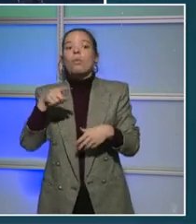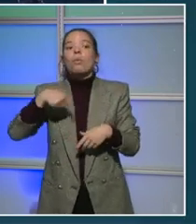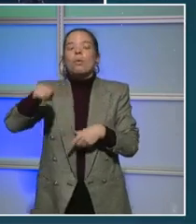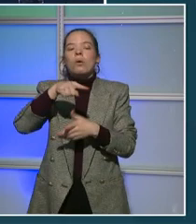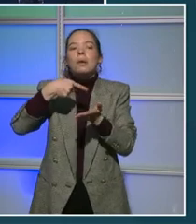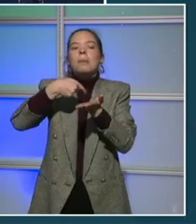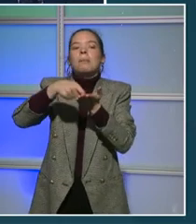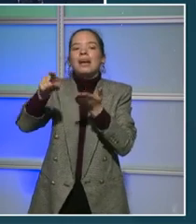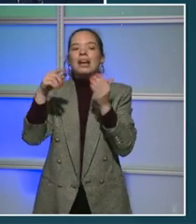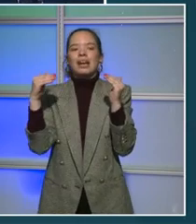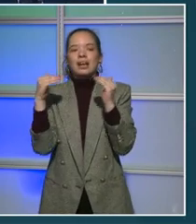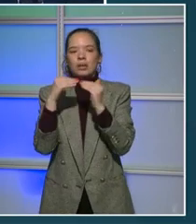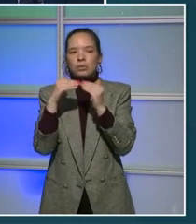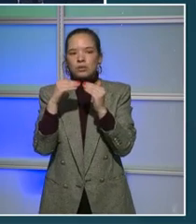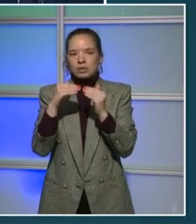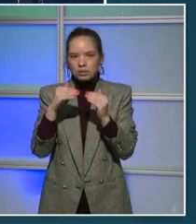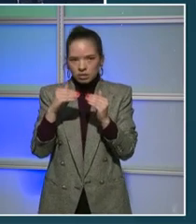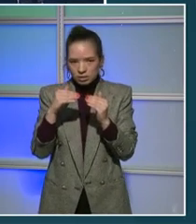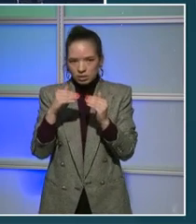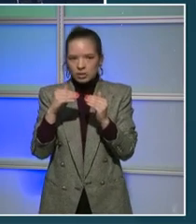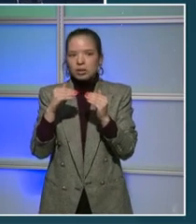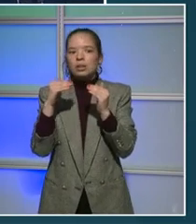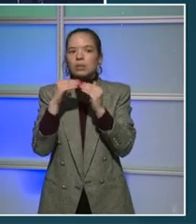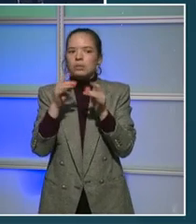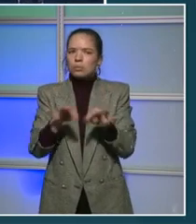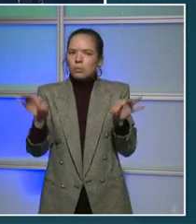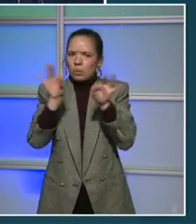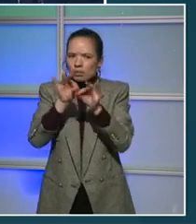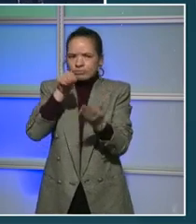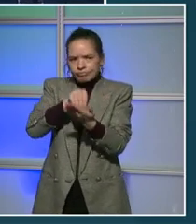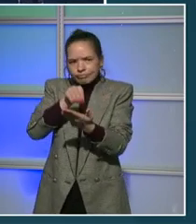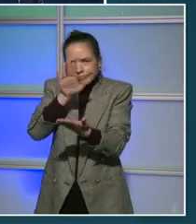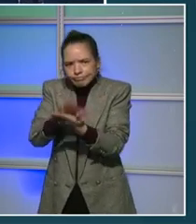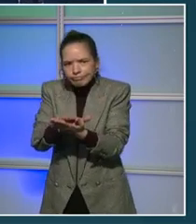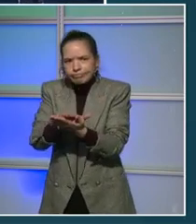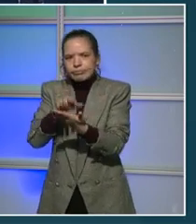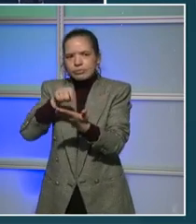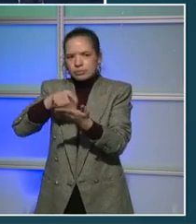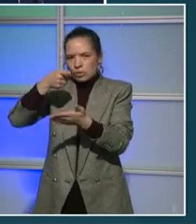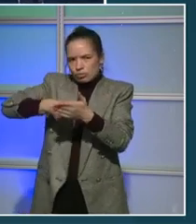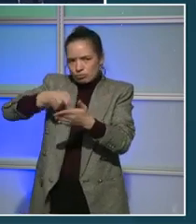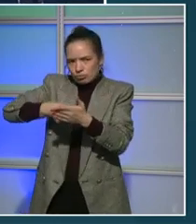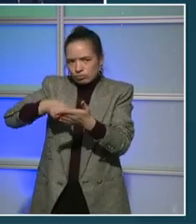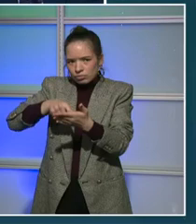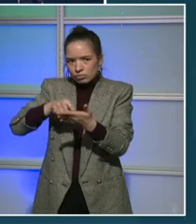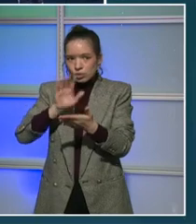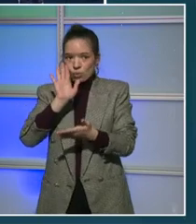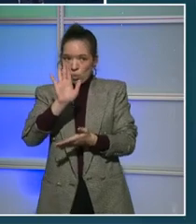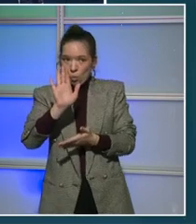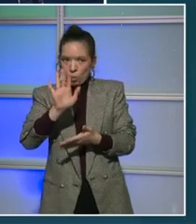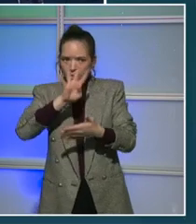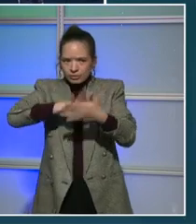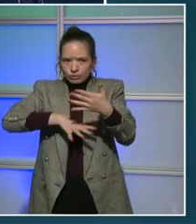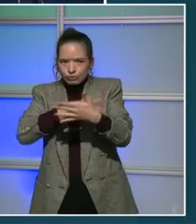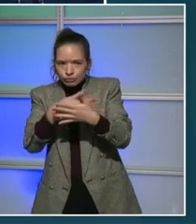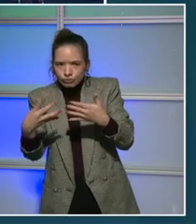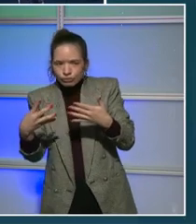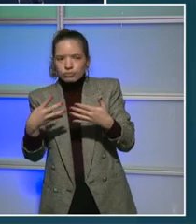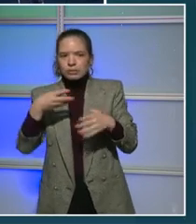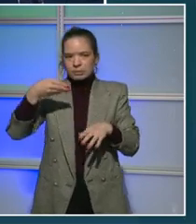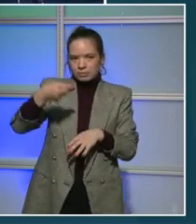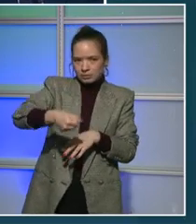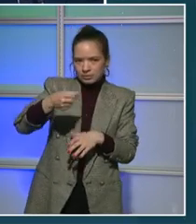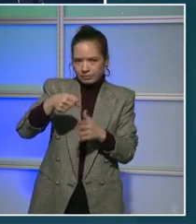in expense reports, and then we can adjust the rates that we pay them if, in fact, their expenses are